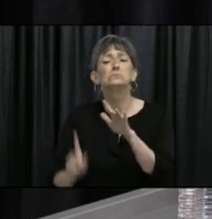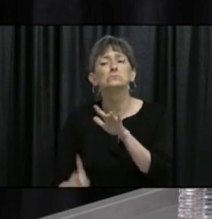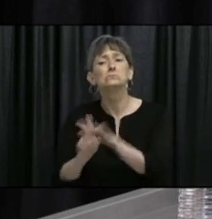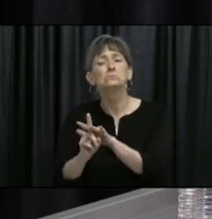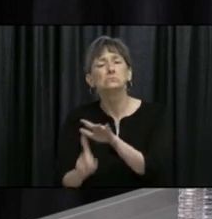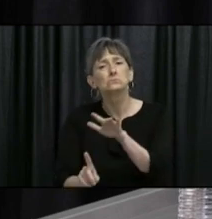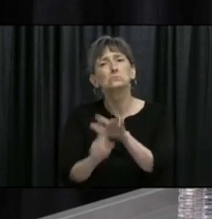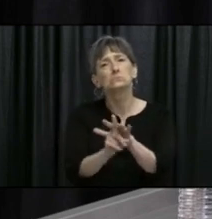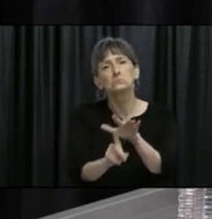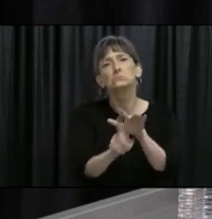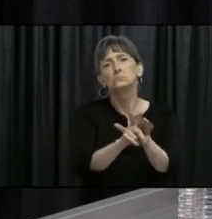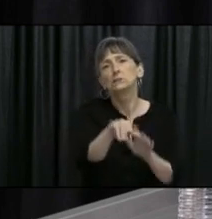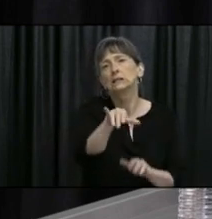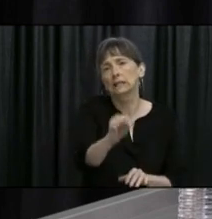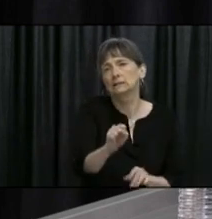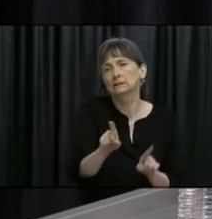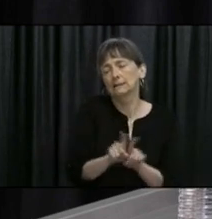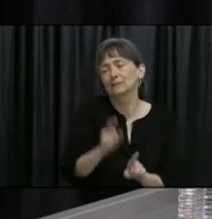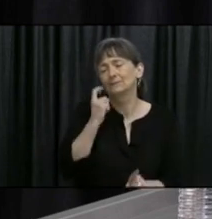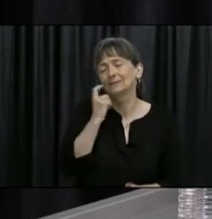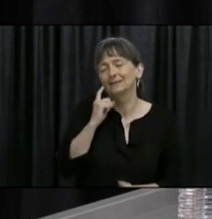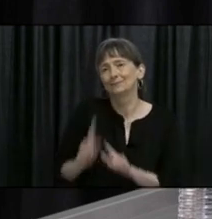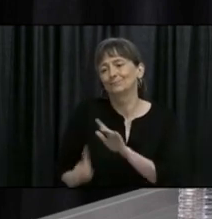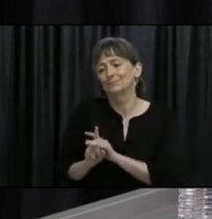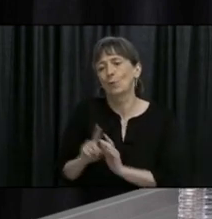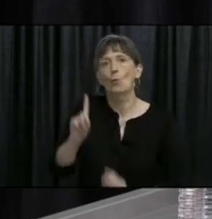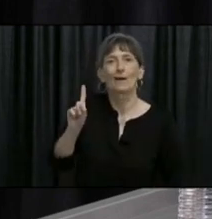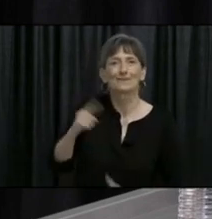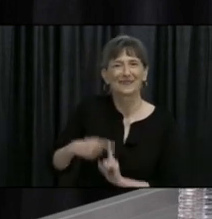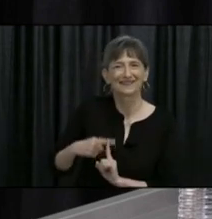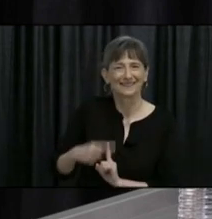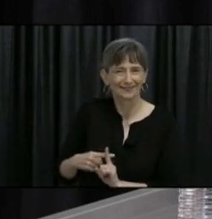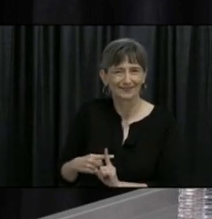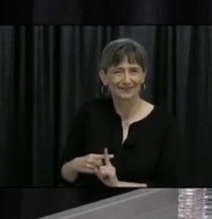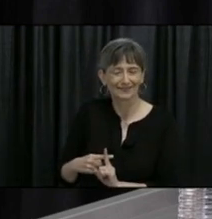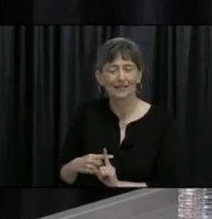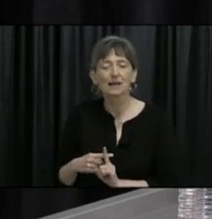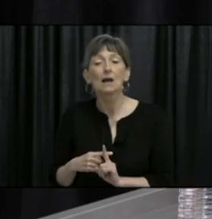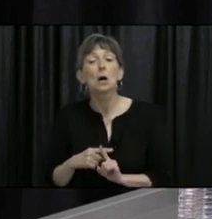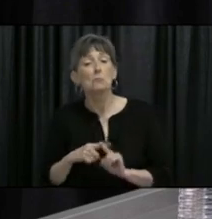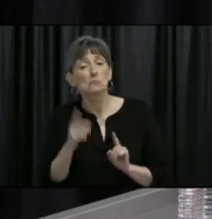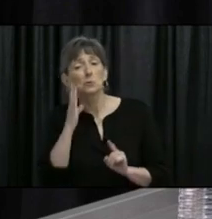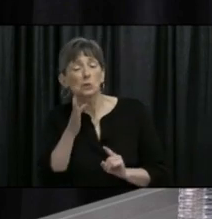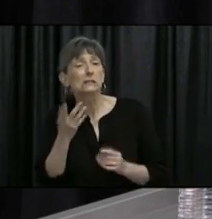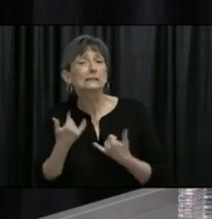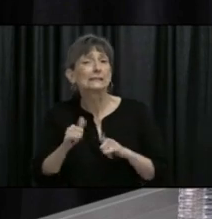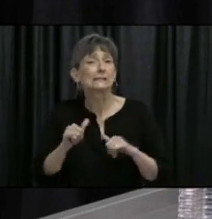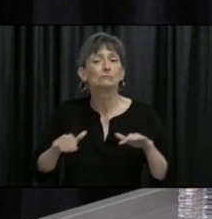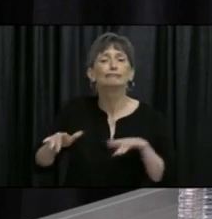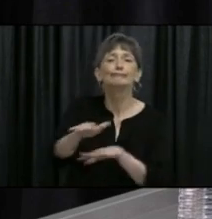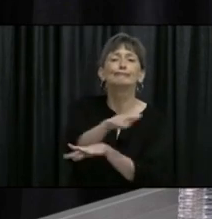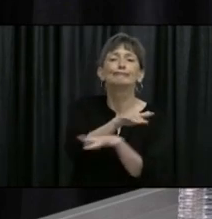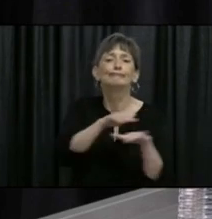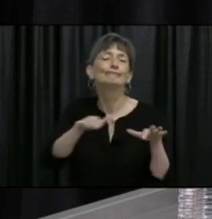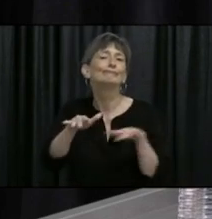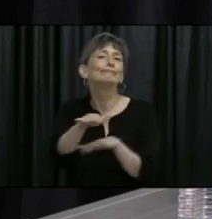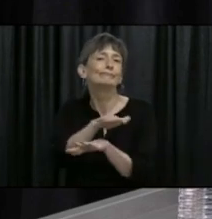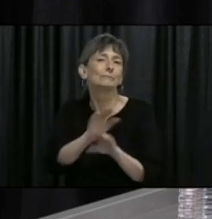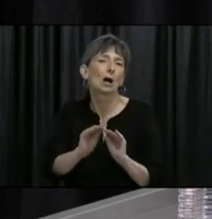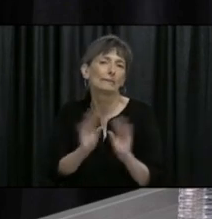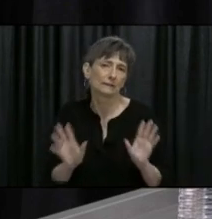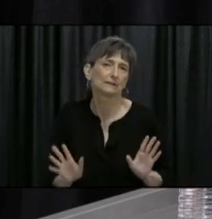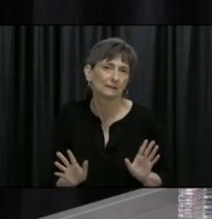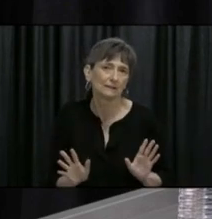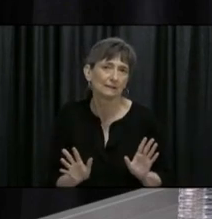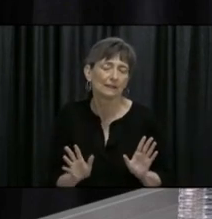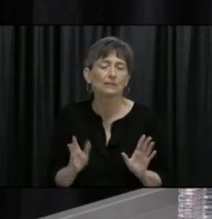did yesterday. COVID-19 will remain with us for the foreseeable future and our collective actions will continue to dictate the impact it has on